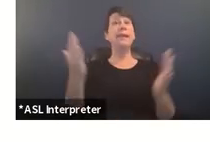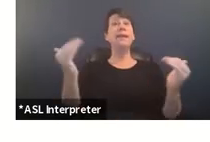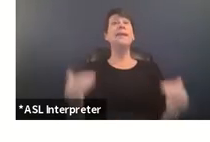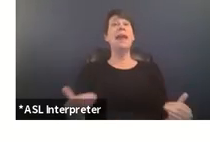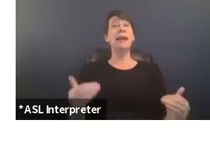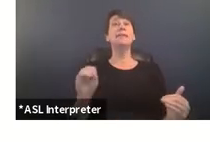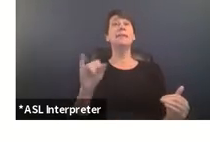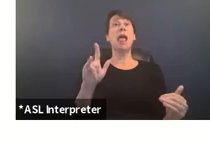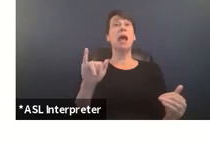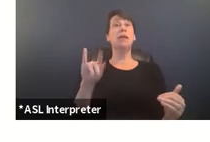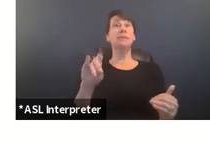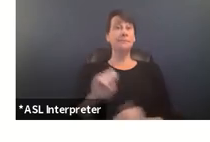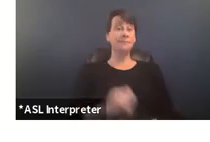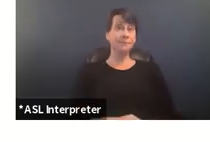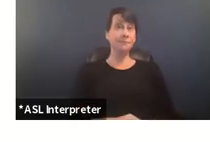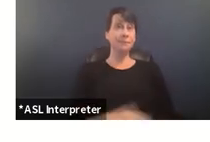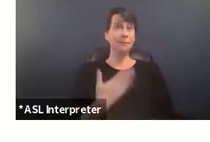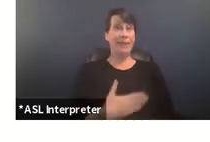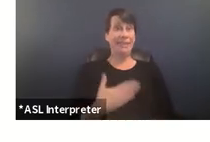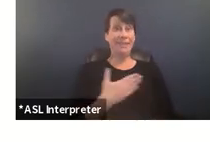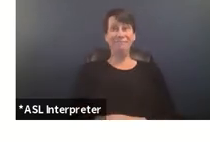please